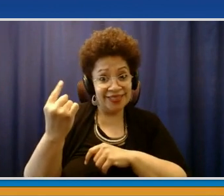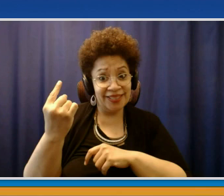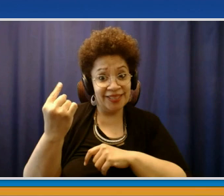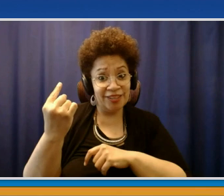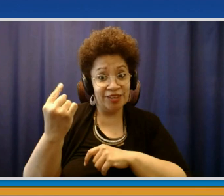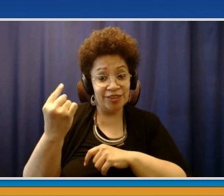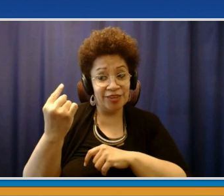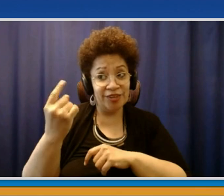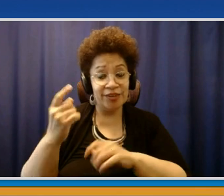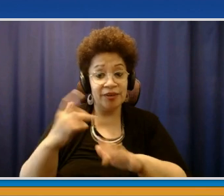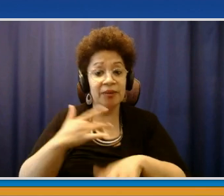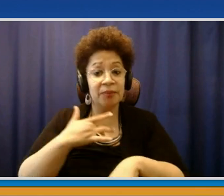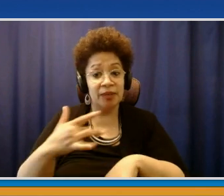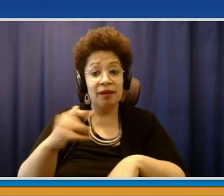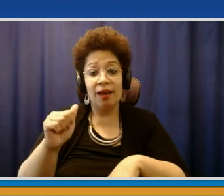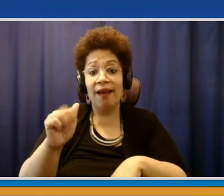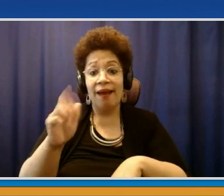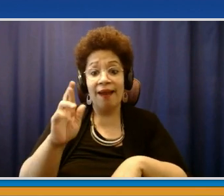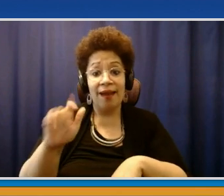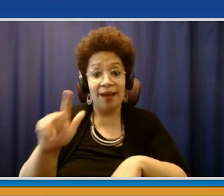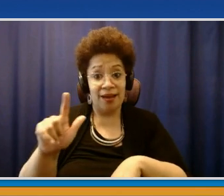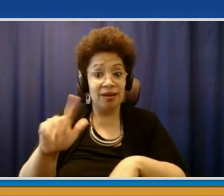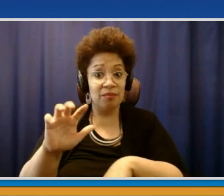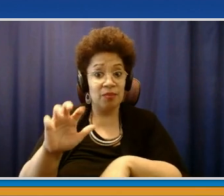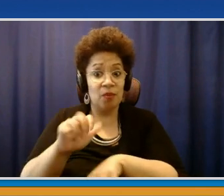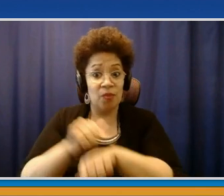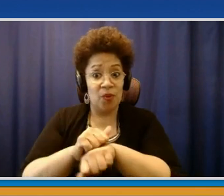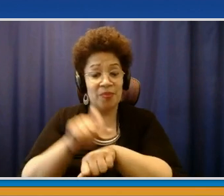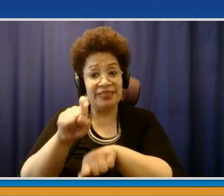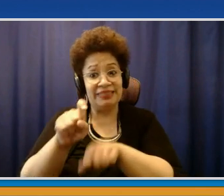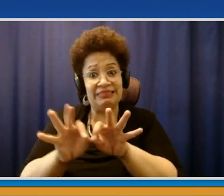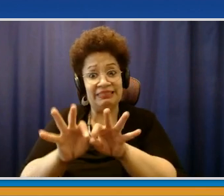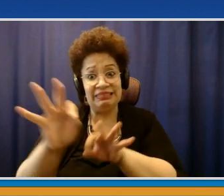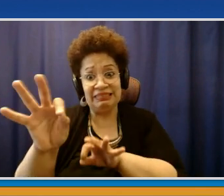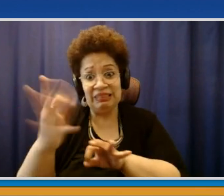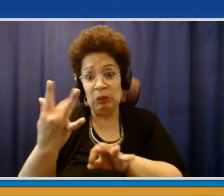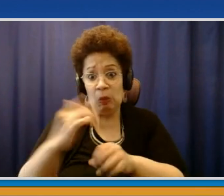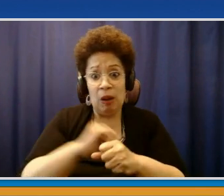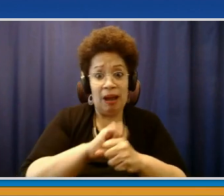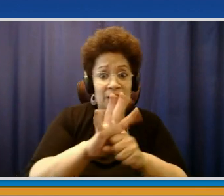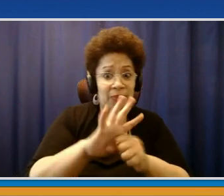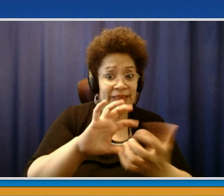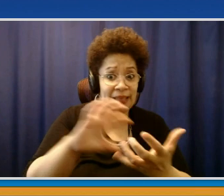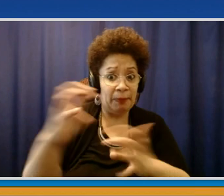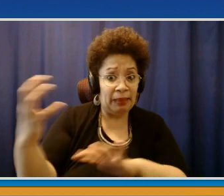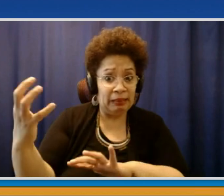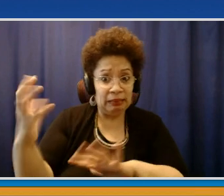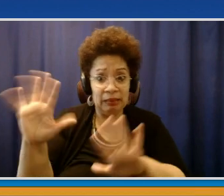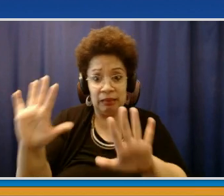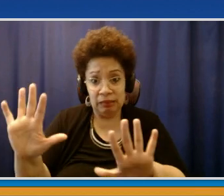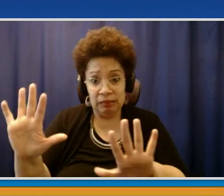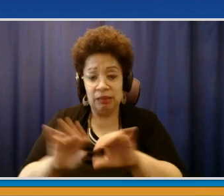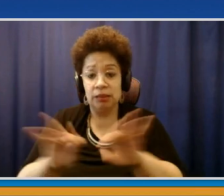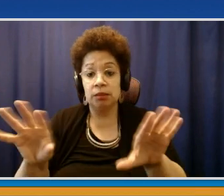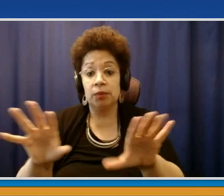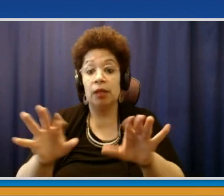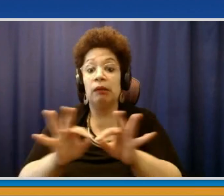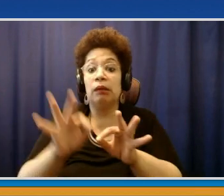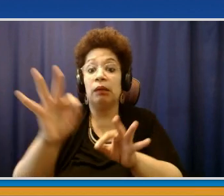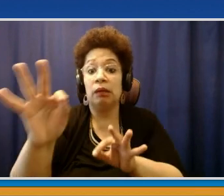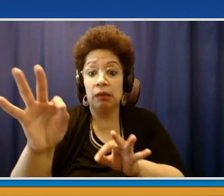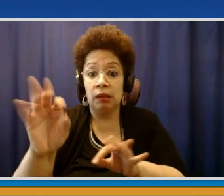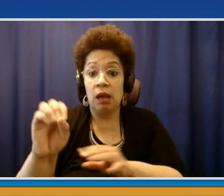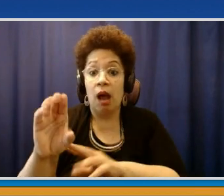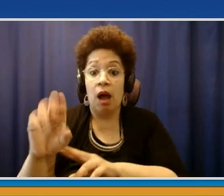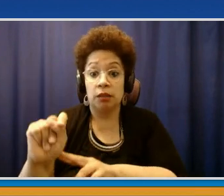we were right in the middle of the pandemic in April of last year, and the State of the County was very much in flux. But this year now, we delayed it slightly more